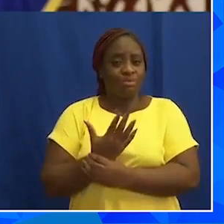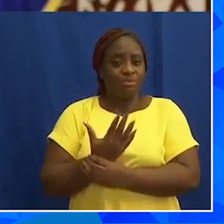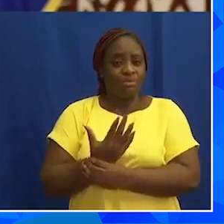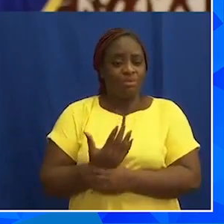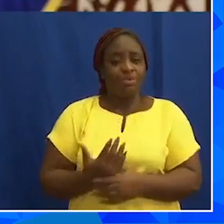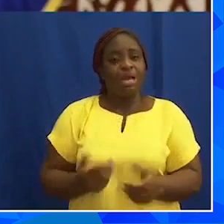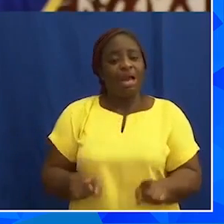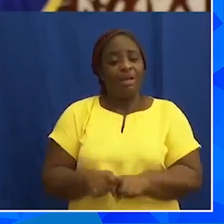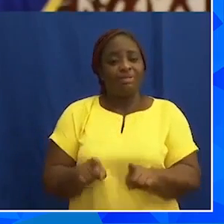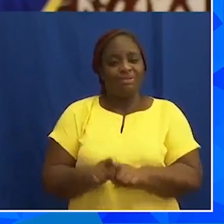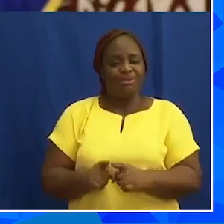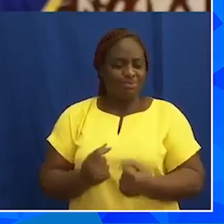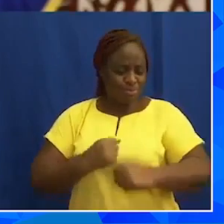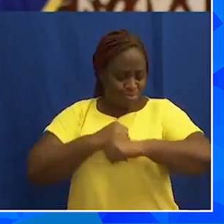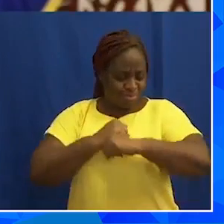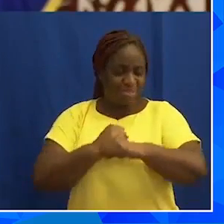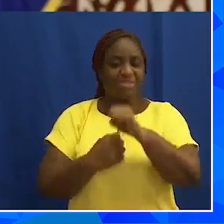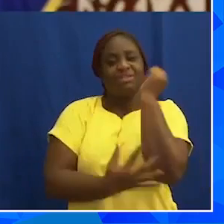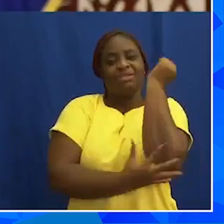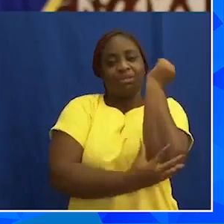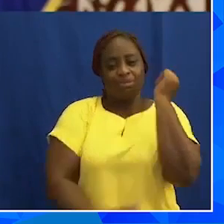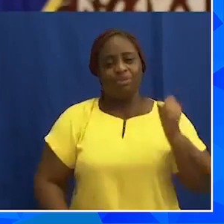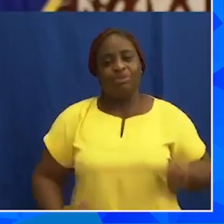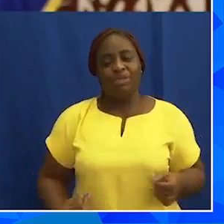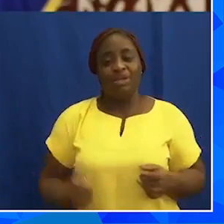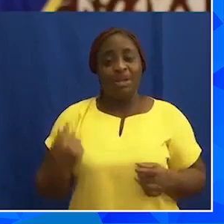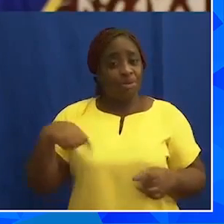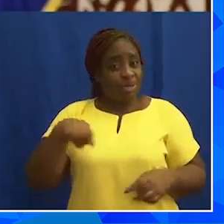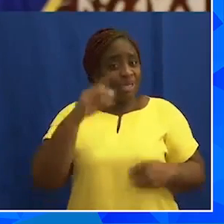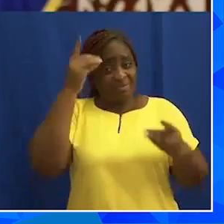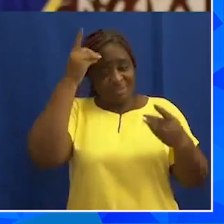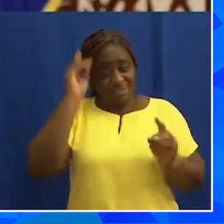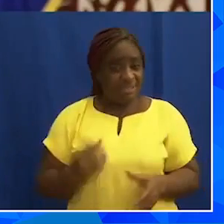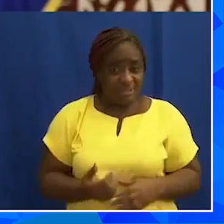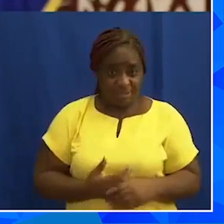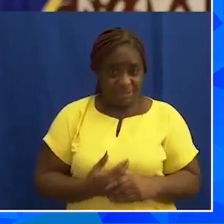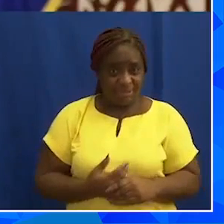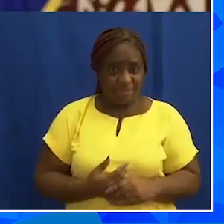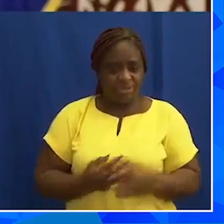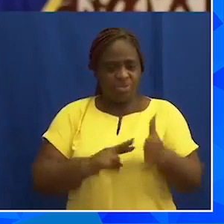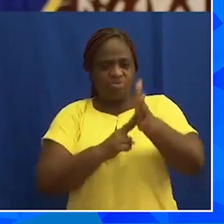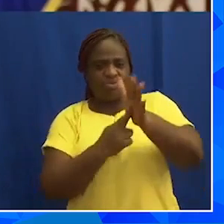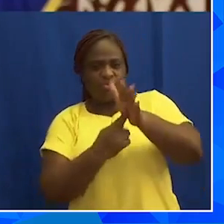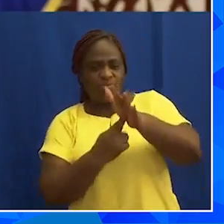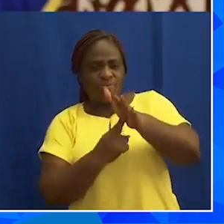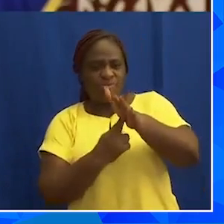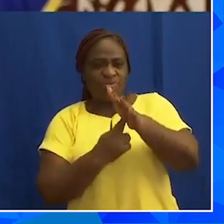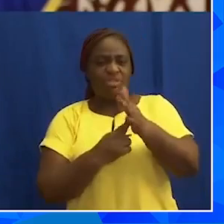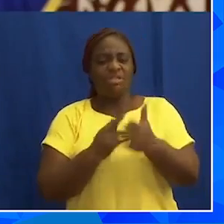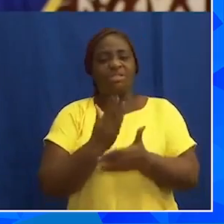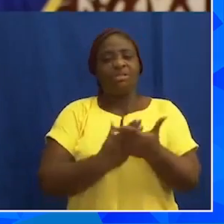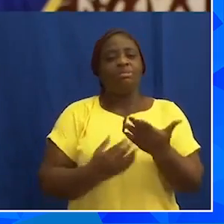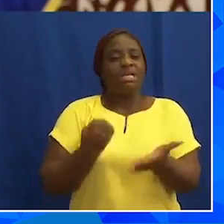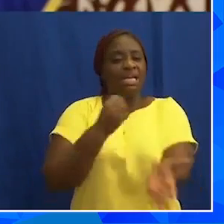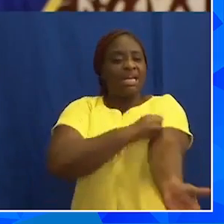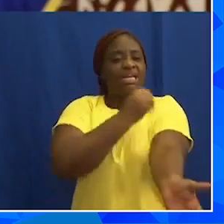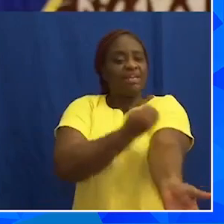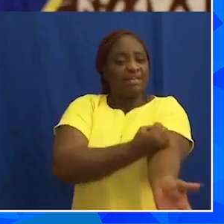protecting the poor. We've decided to review the reforms in the energy sector,